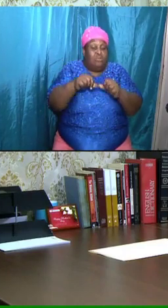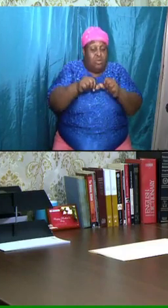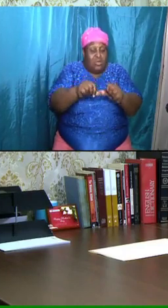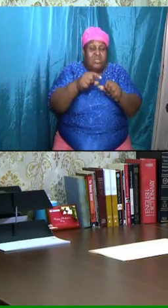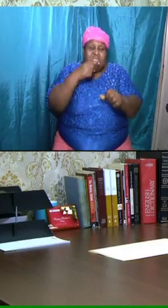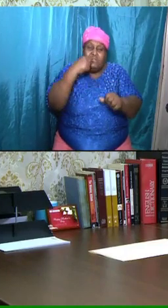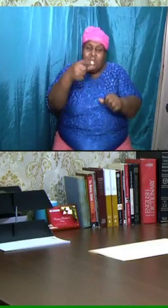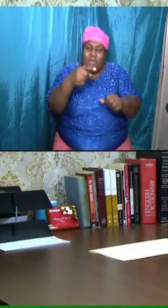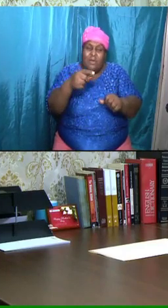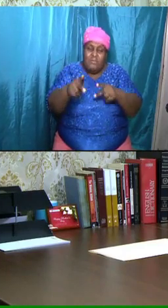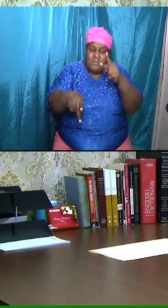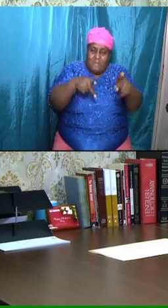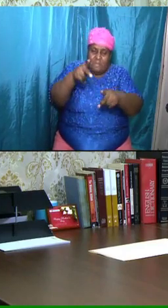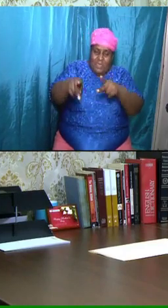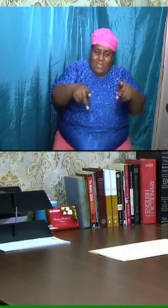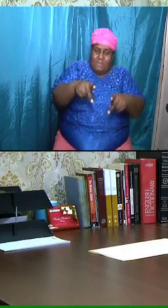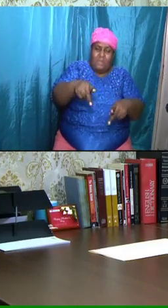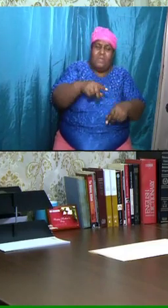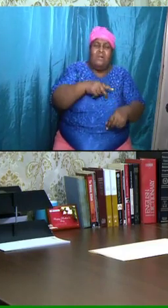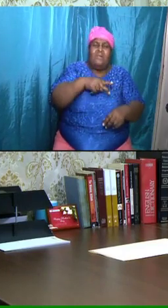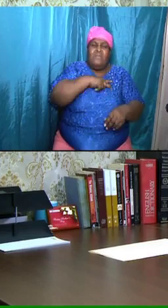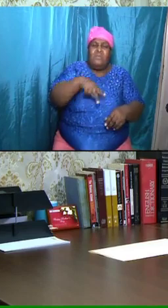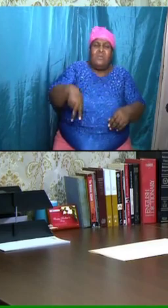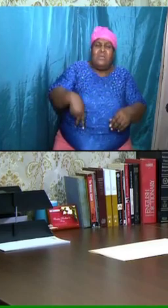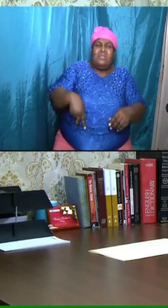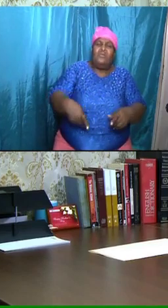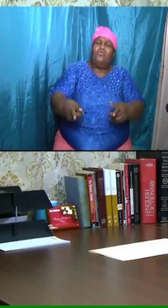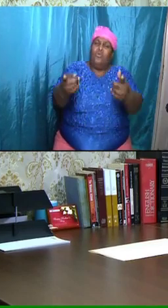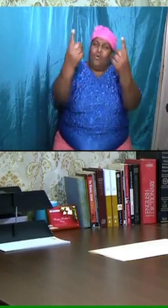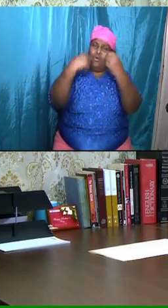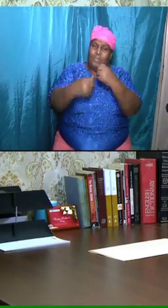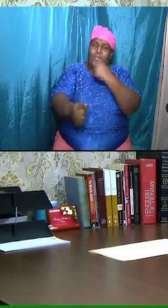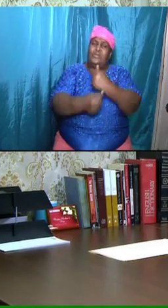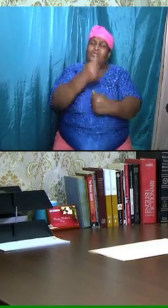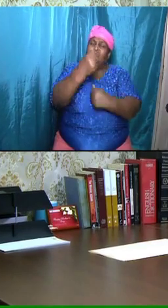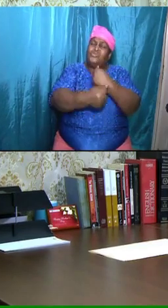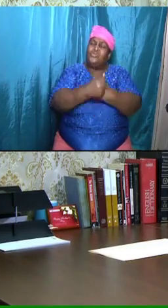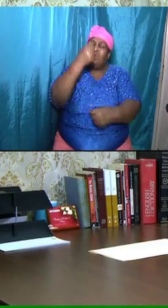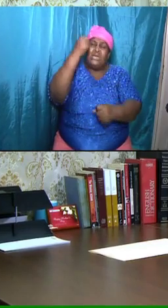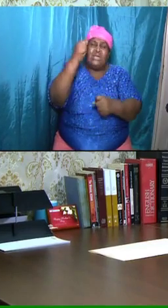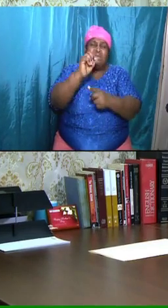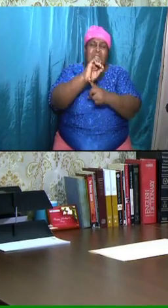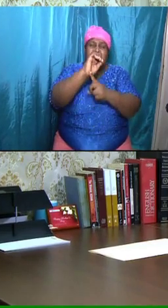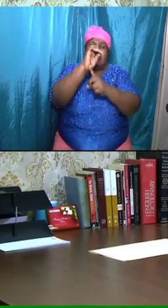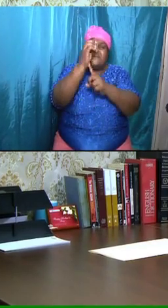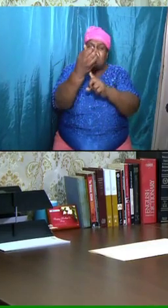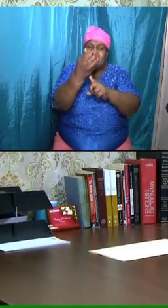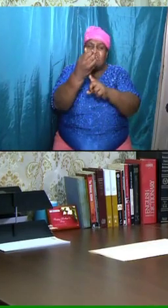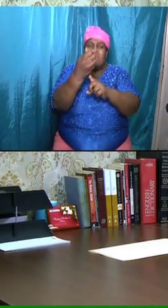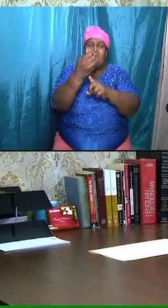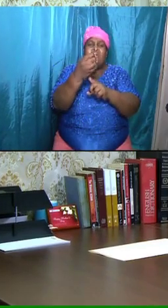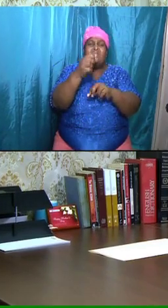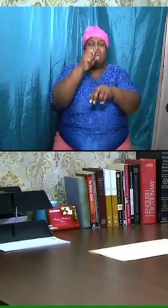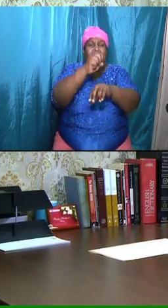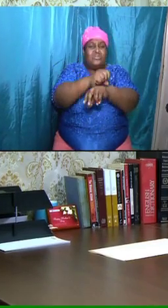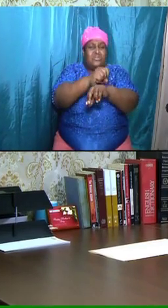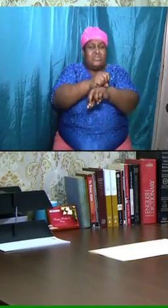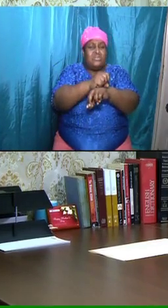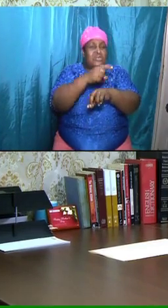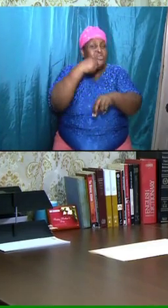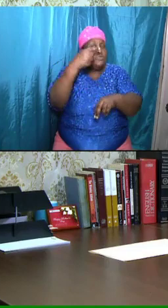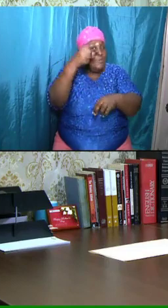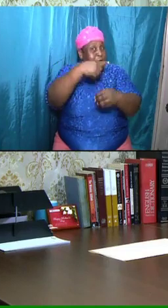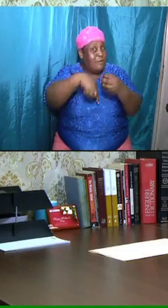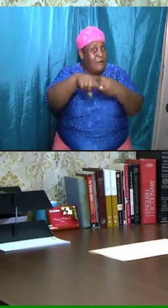prince that shall come shall destroy the city and the sanctuary. Talking about the Antichrist. And he's going to come and he's going to